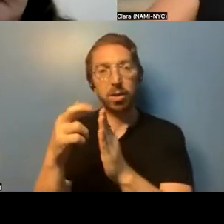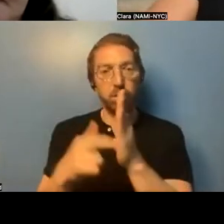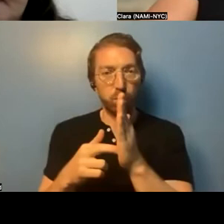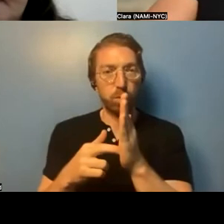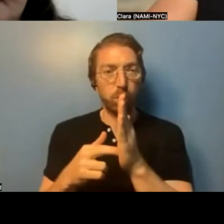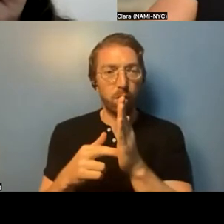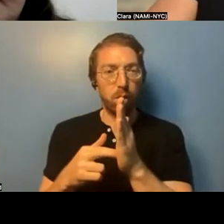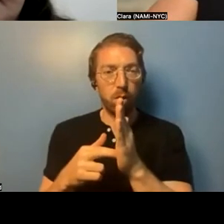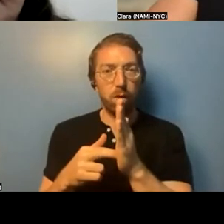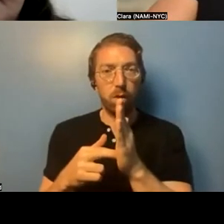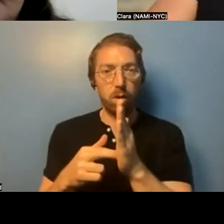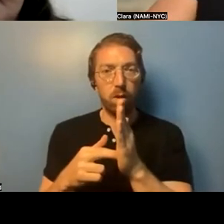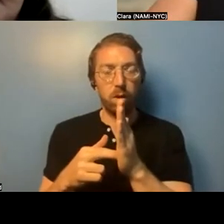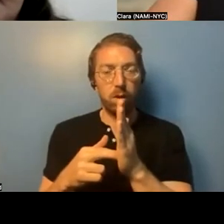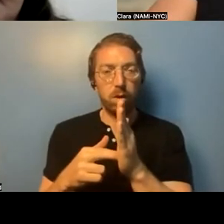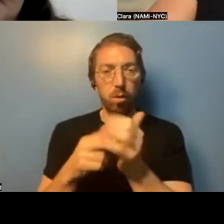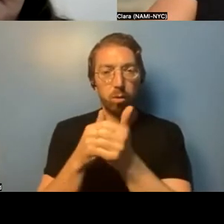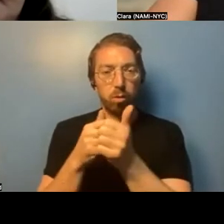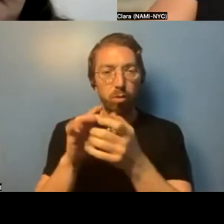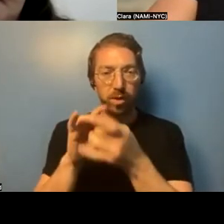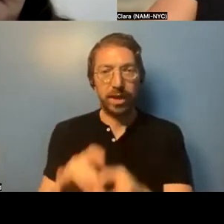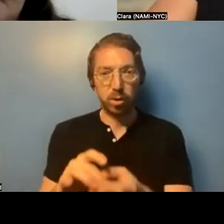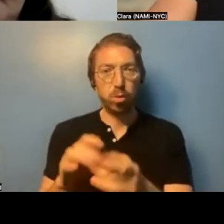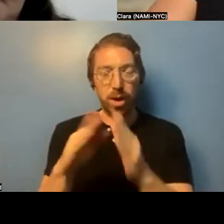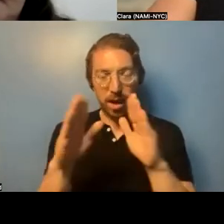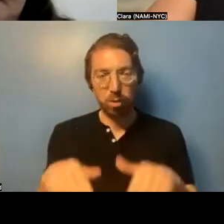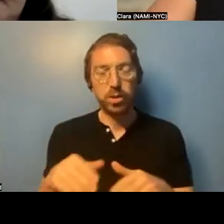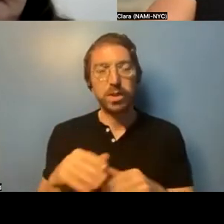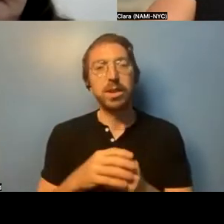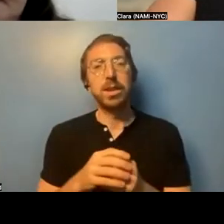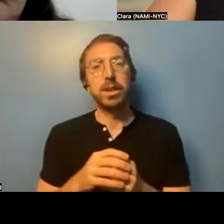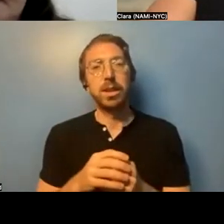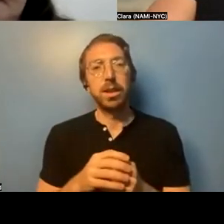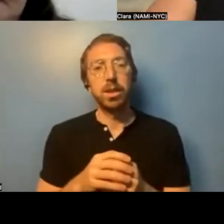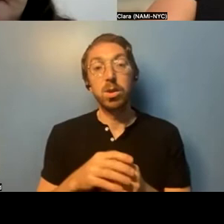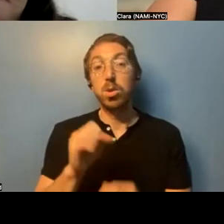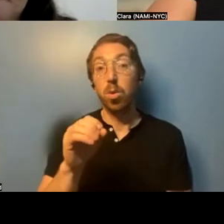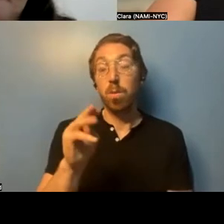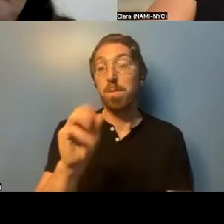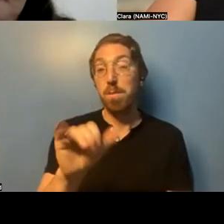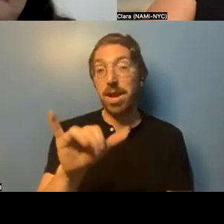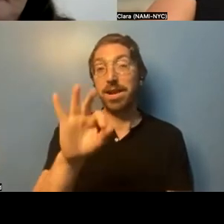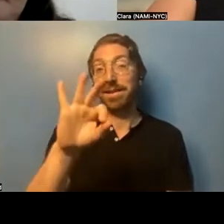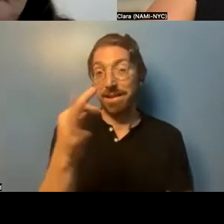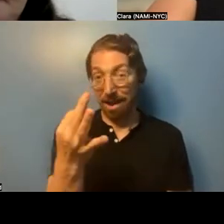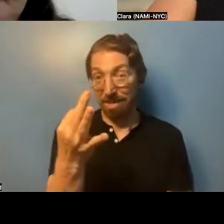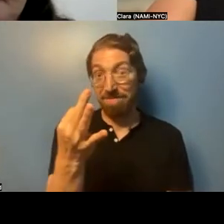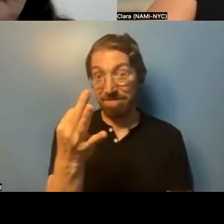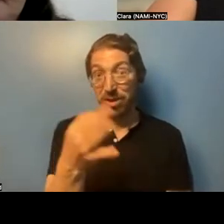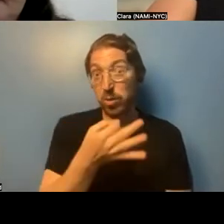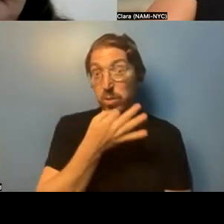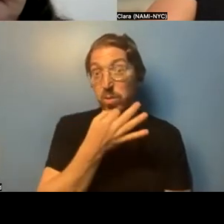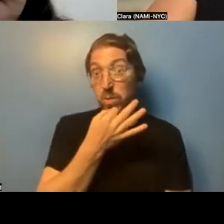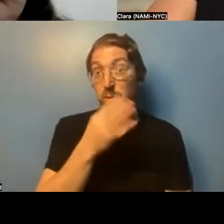project-based involvement. So stay tuned after May 9th and do connect with SHOUT and let us know what your